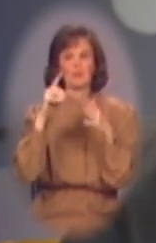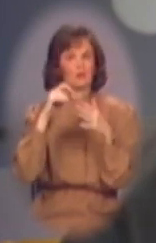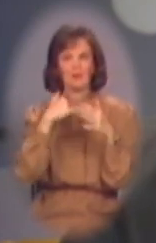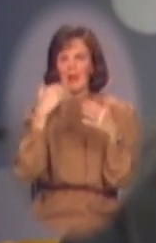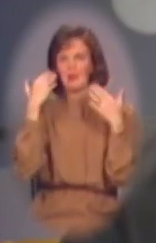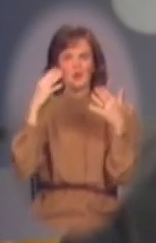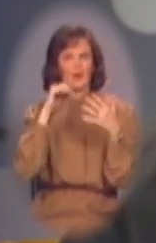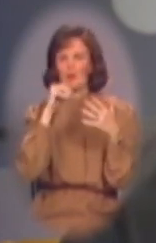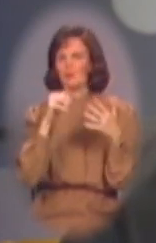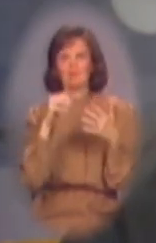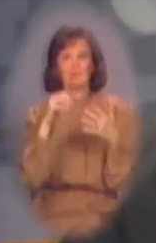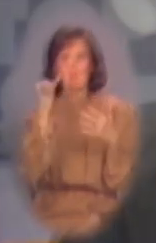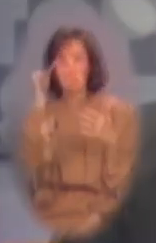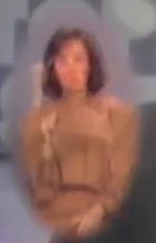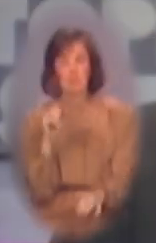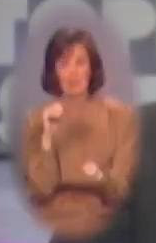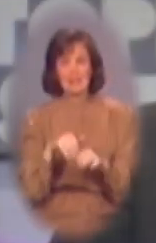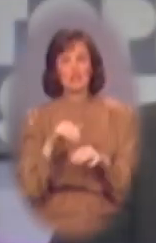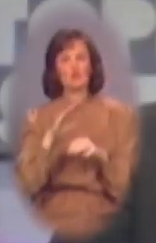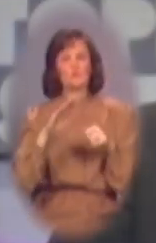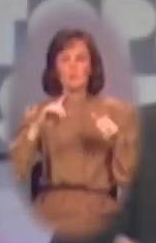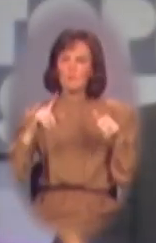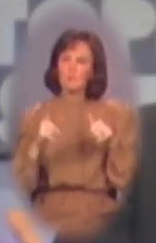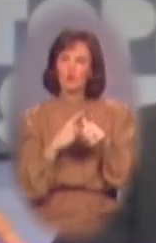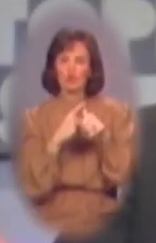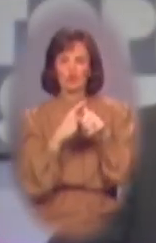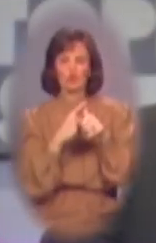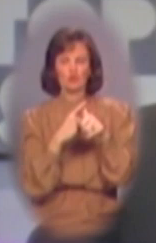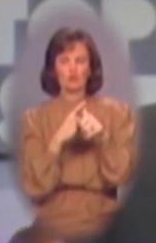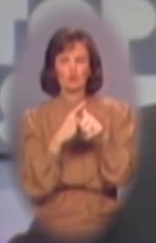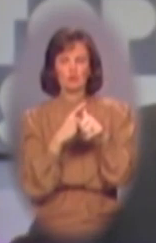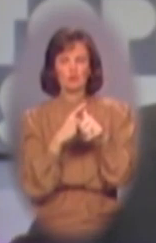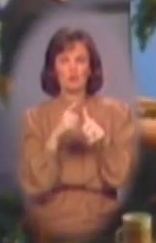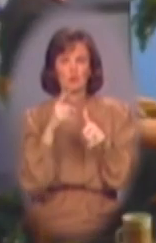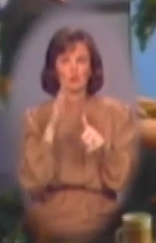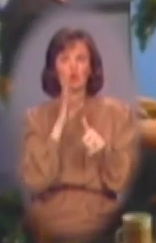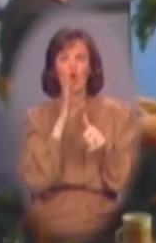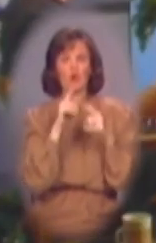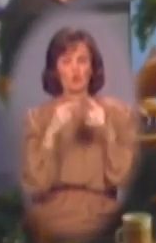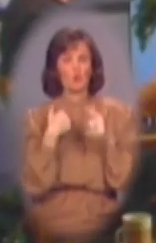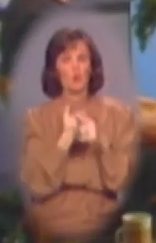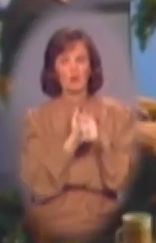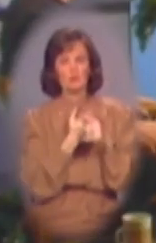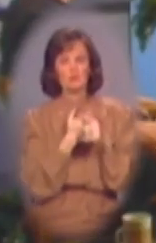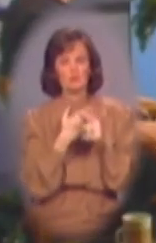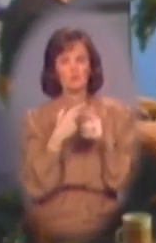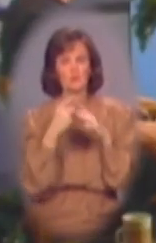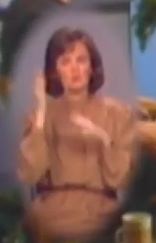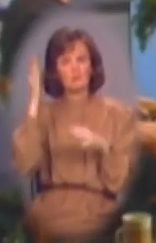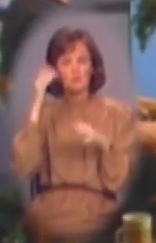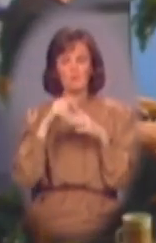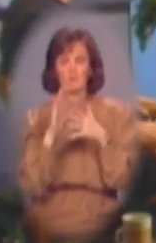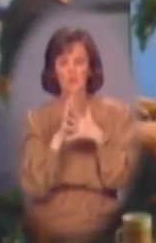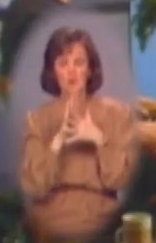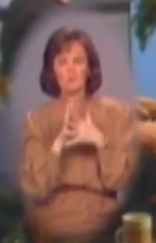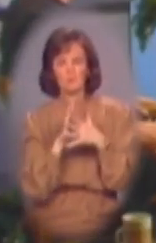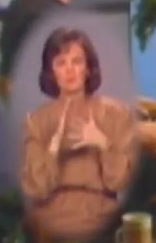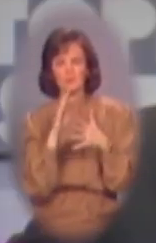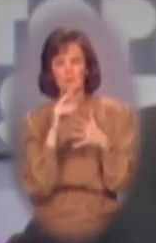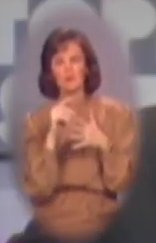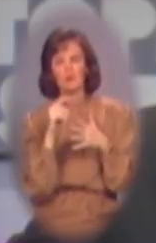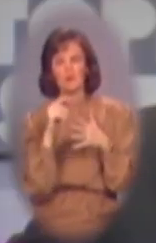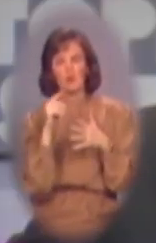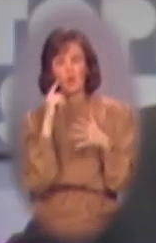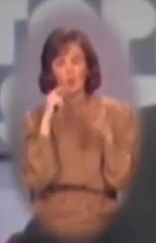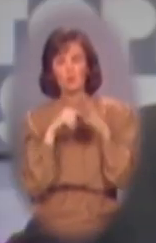because I don't pretend to have them. In your very first, uh, talk to us in the installation, the films that we showed, I noticed that you